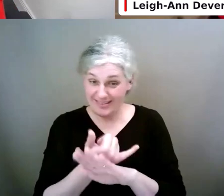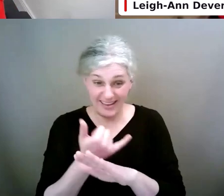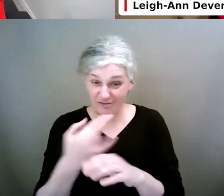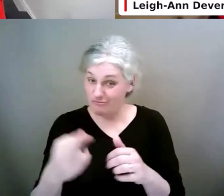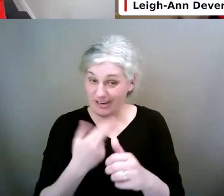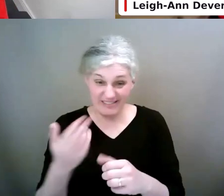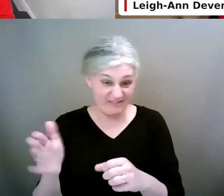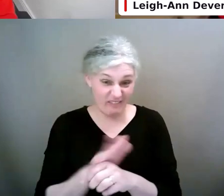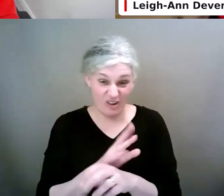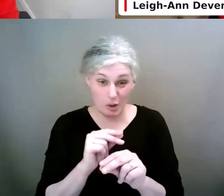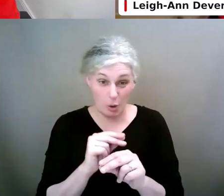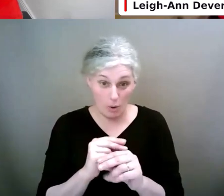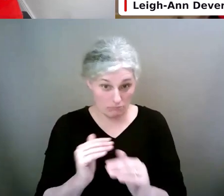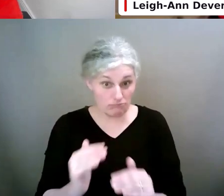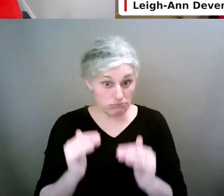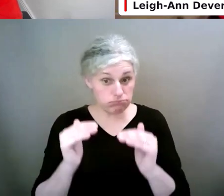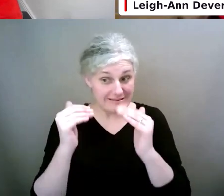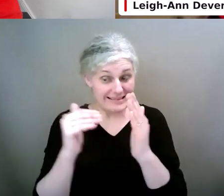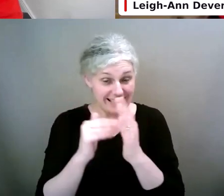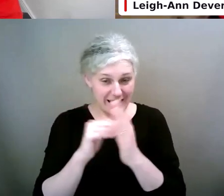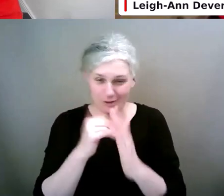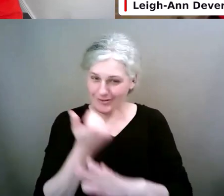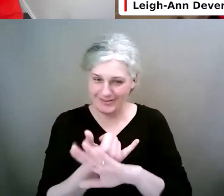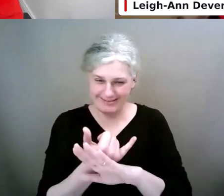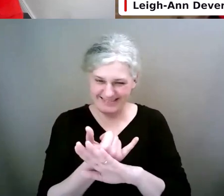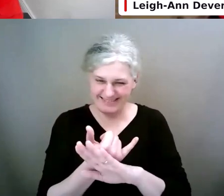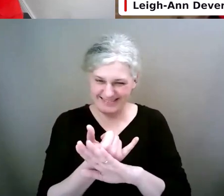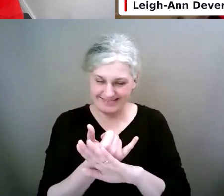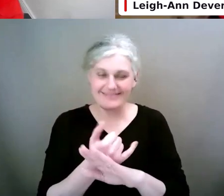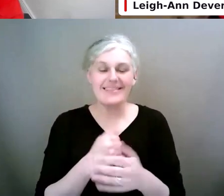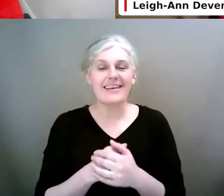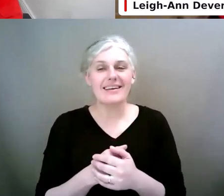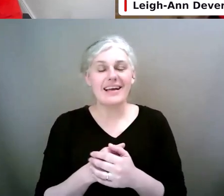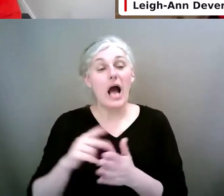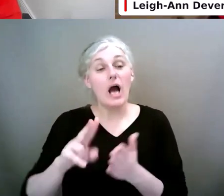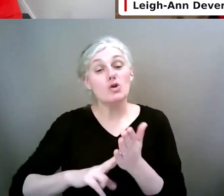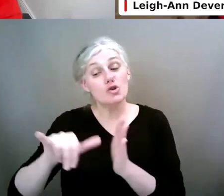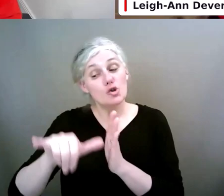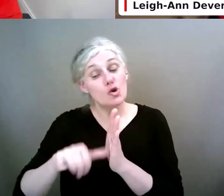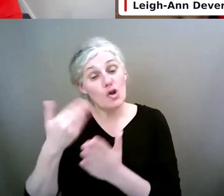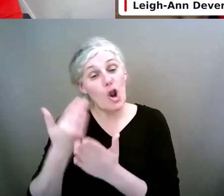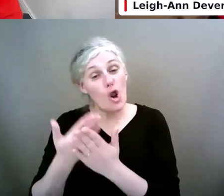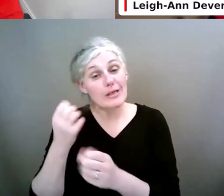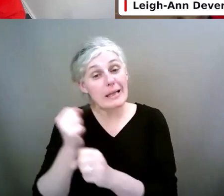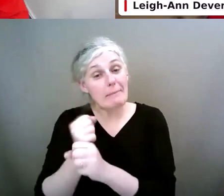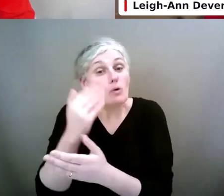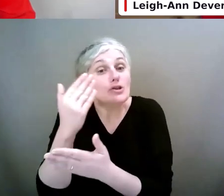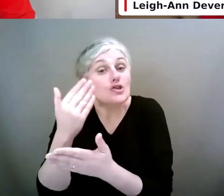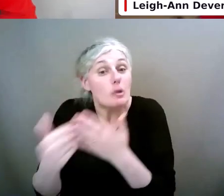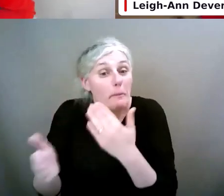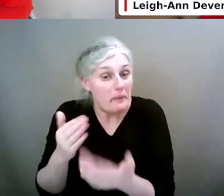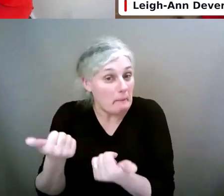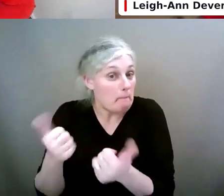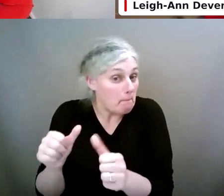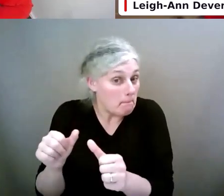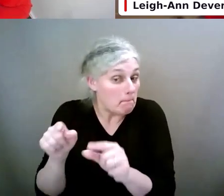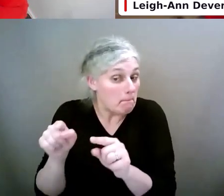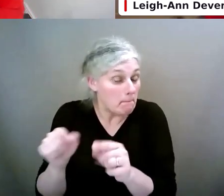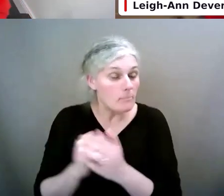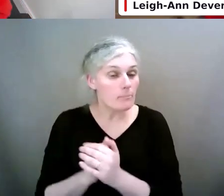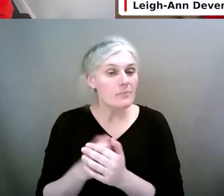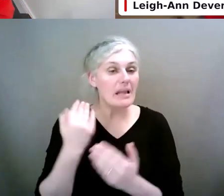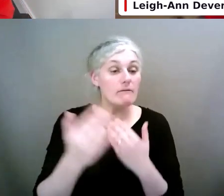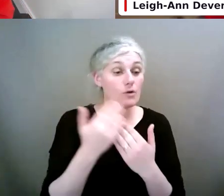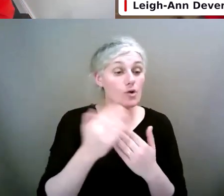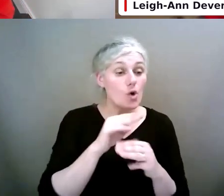They're making progress. But it ain't there yet. So I used YouTube to learn about something. So if you're a young person is